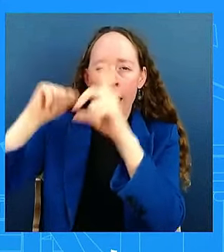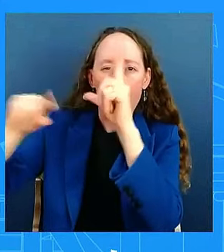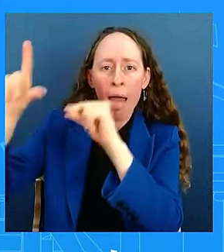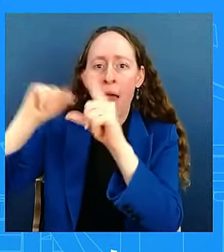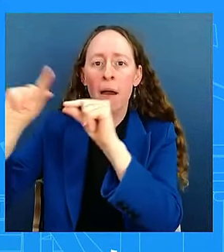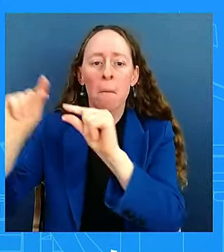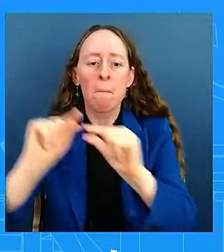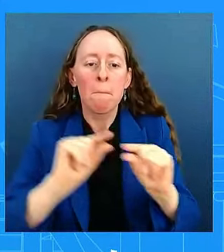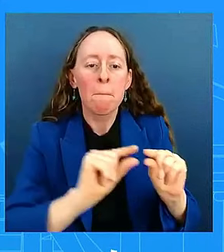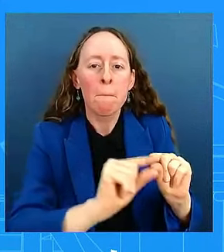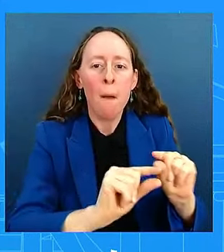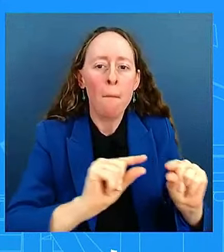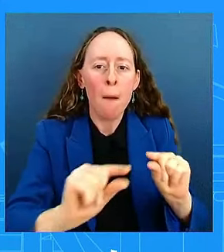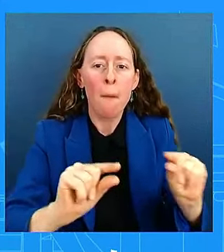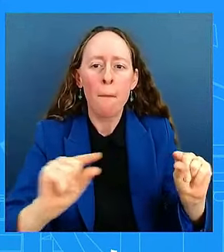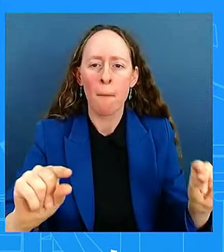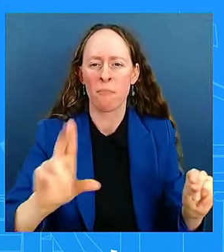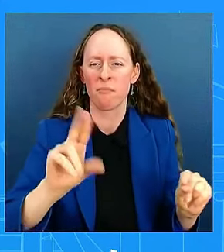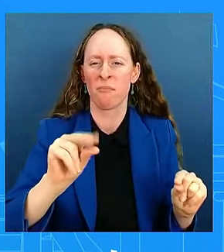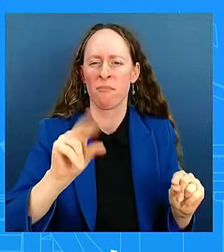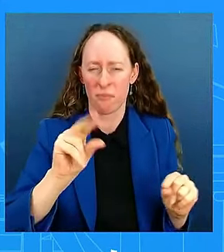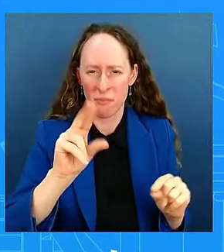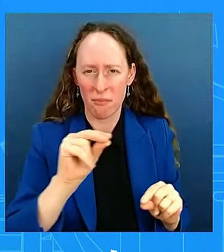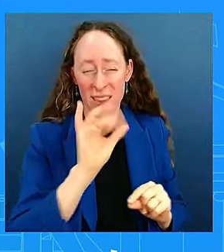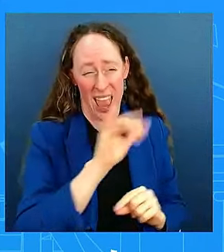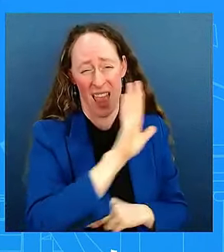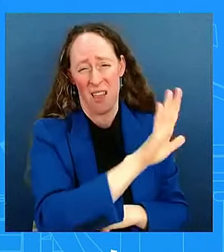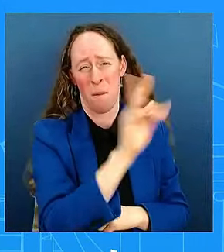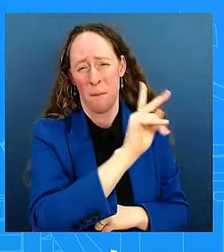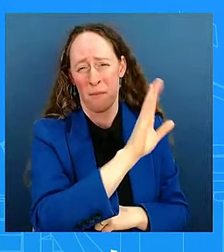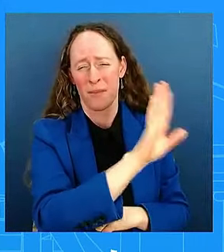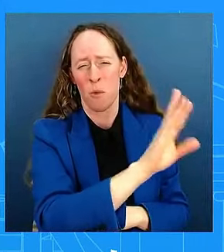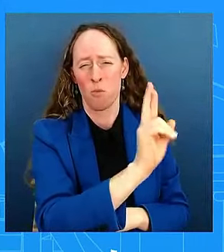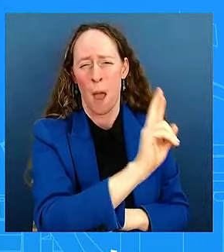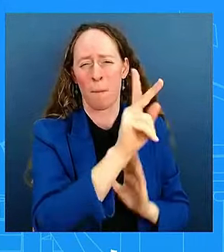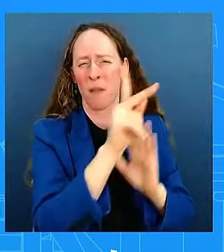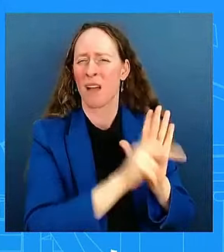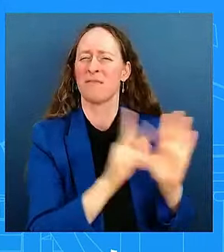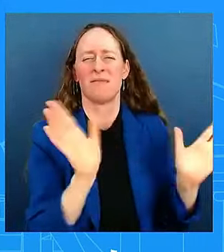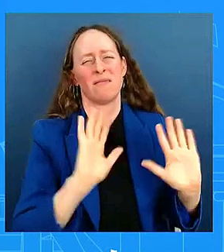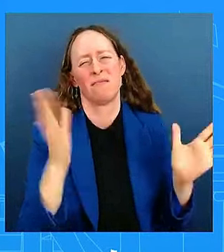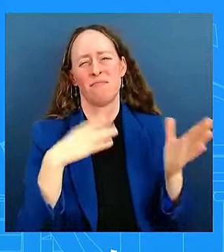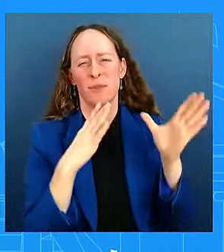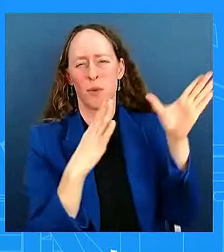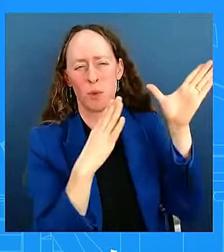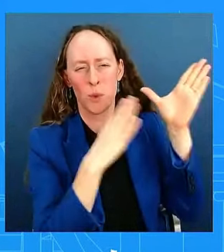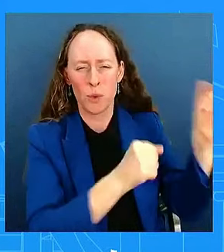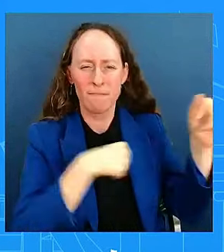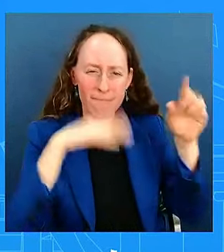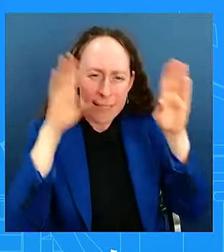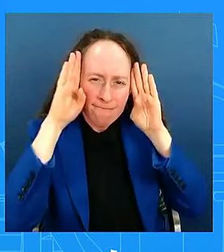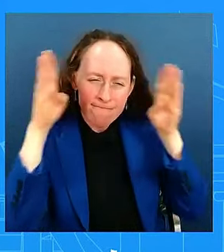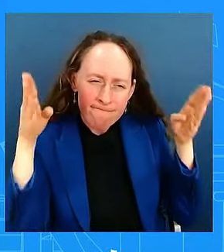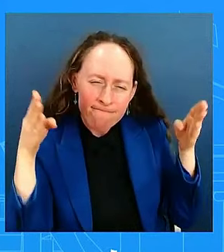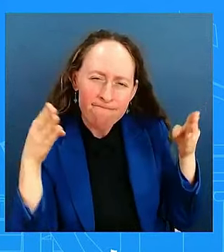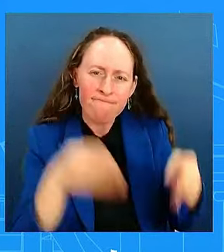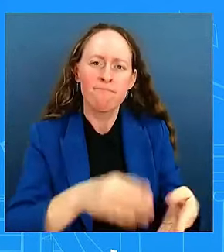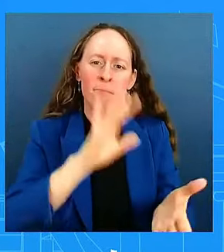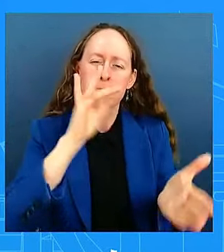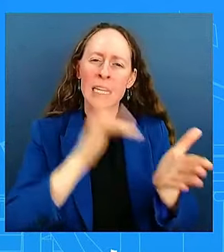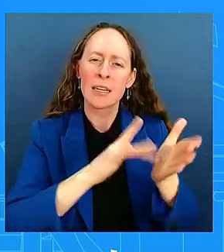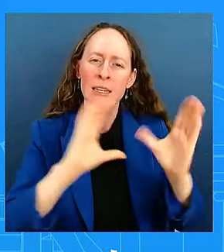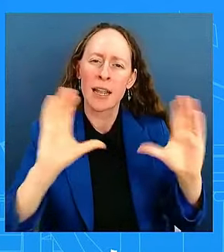Because when you do that, everyone does well. When the middle class grows, the nation is stronger. And the nation is stronger when there's a strong union movement as well.